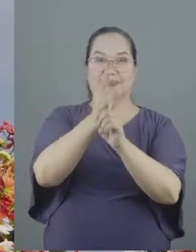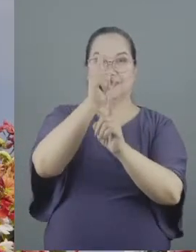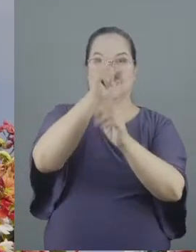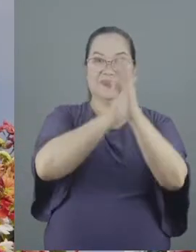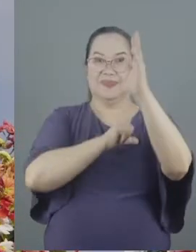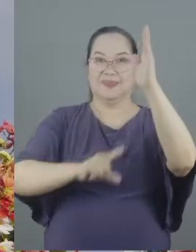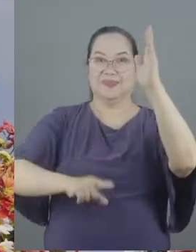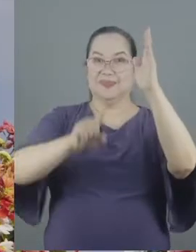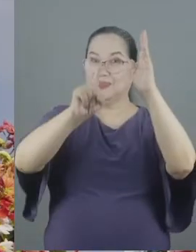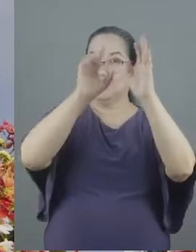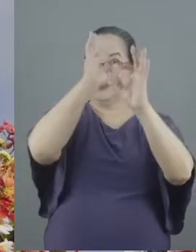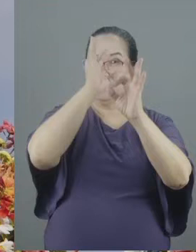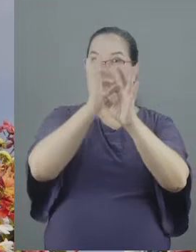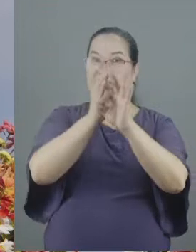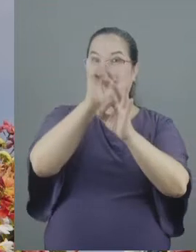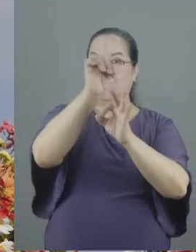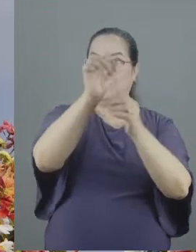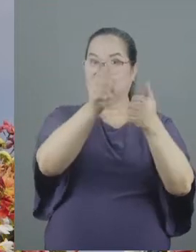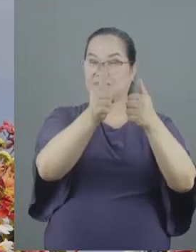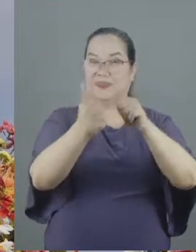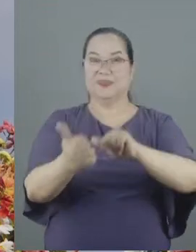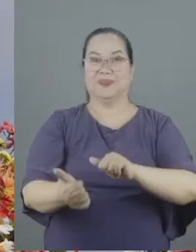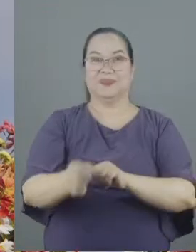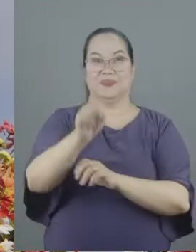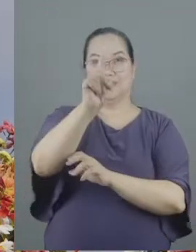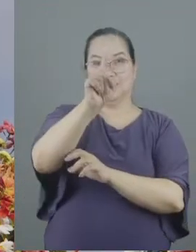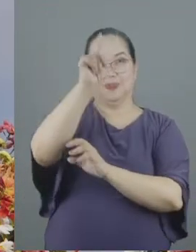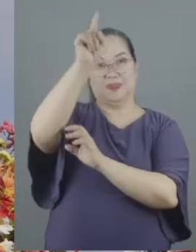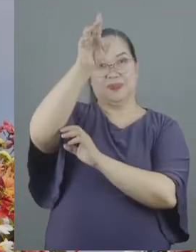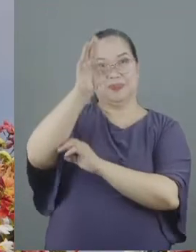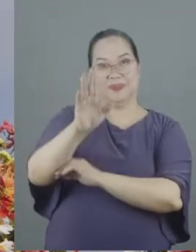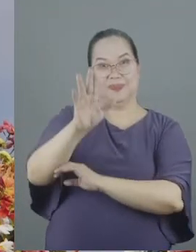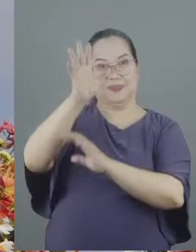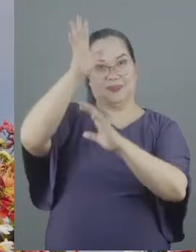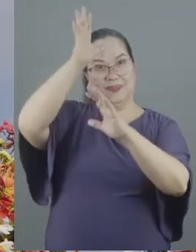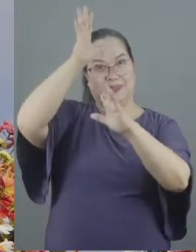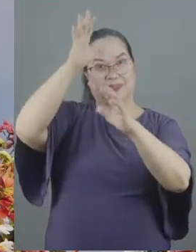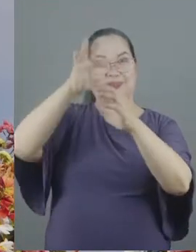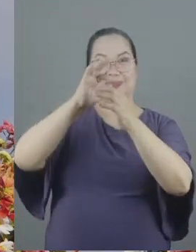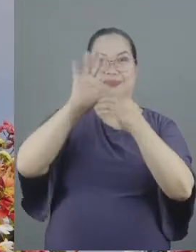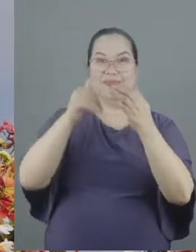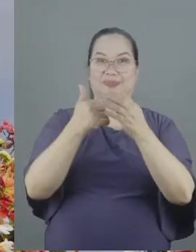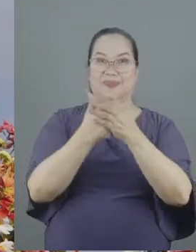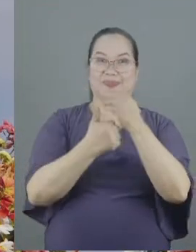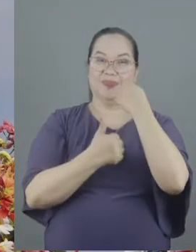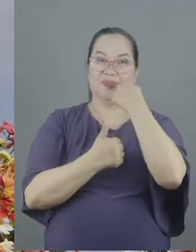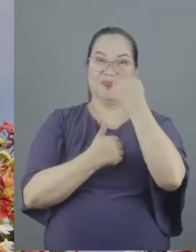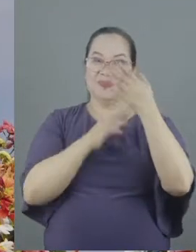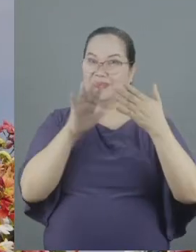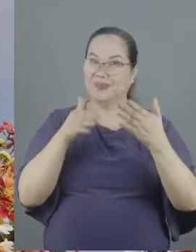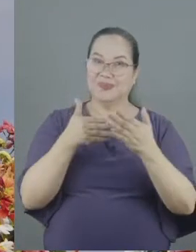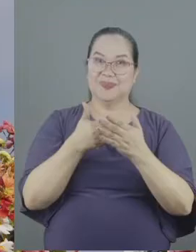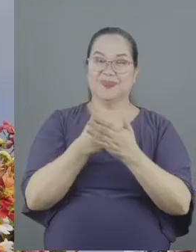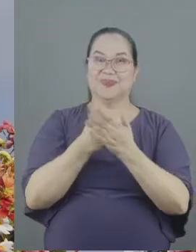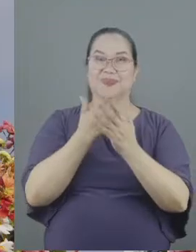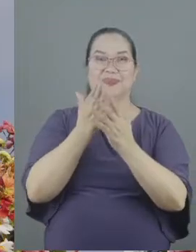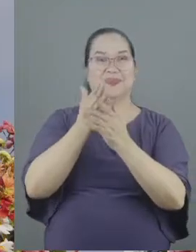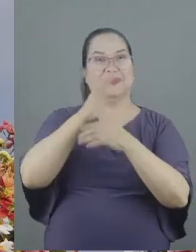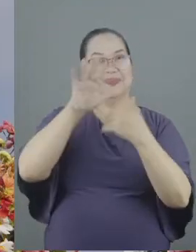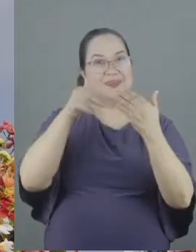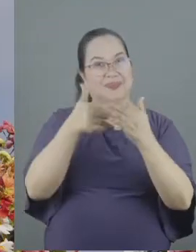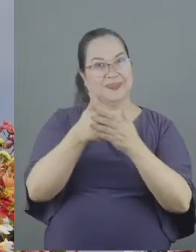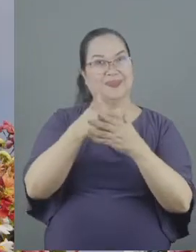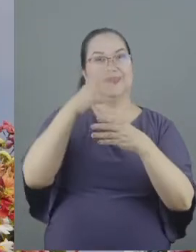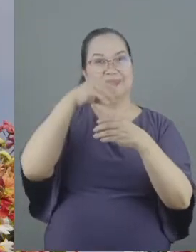one faith one baptism one God and father of all who is over all and through all and